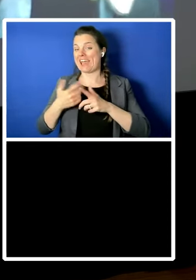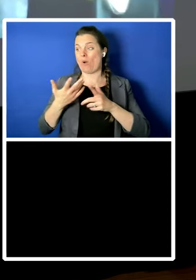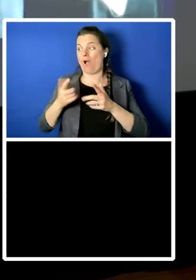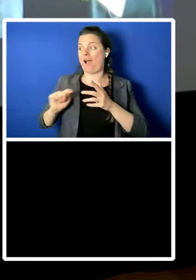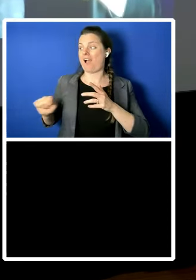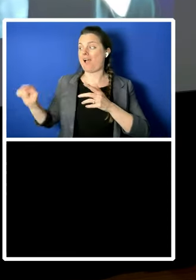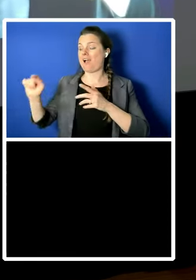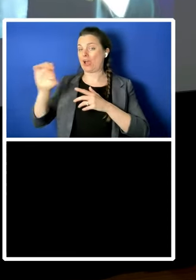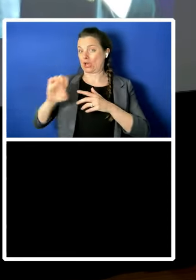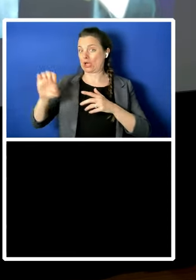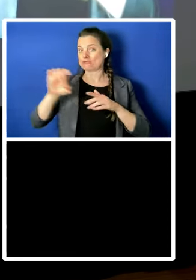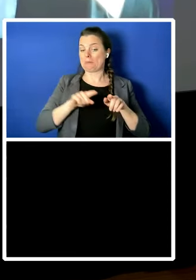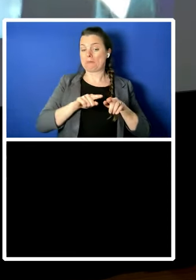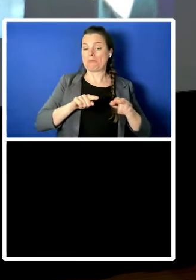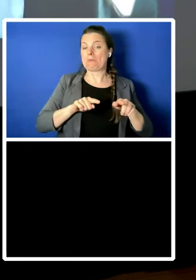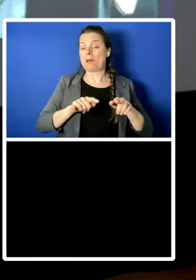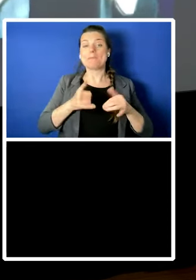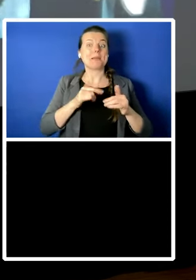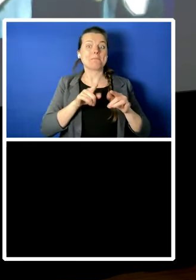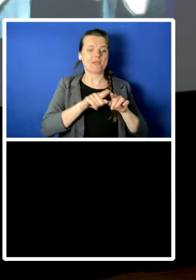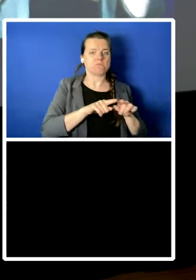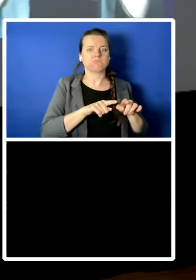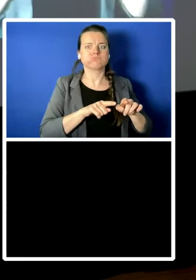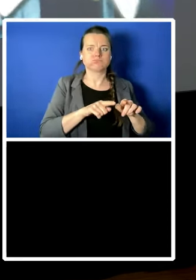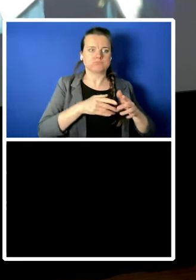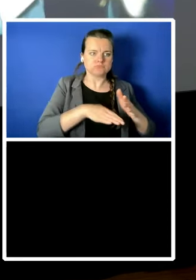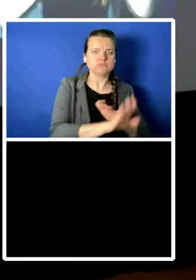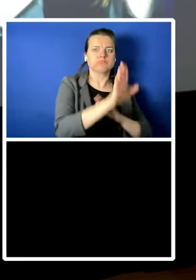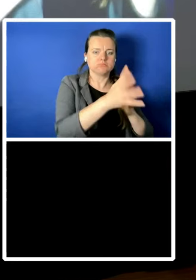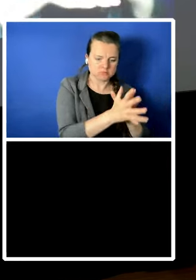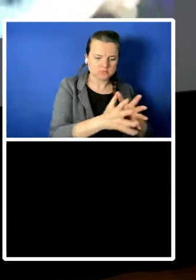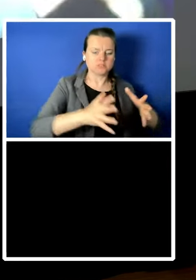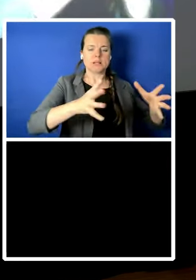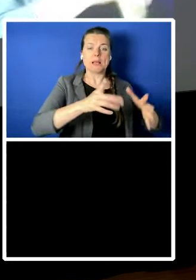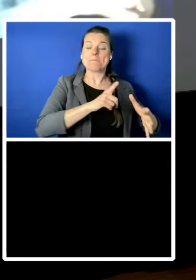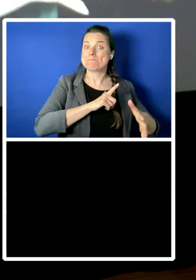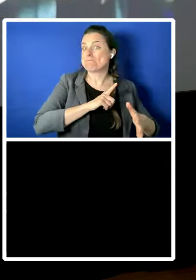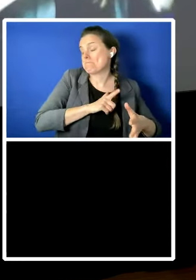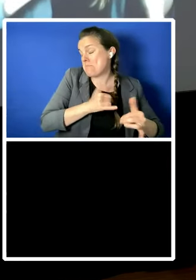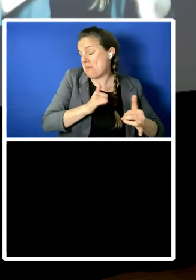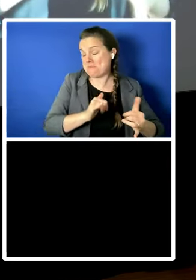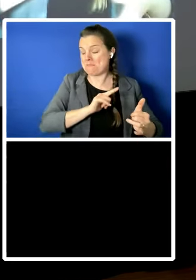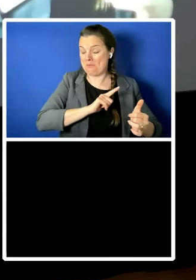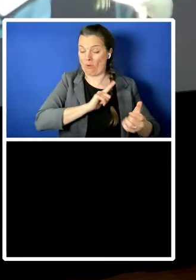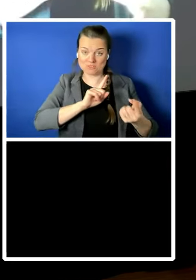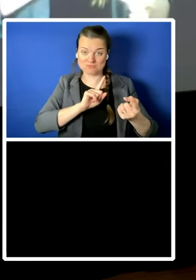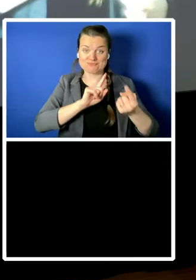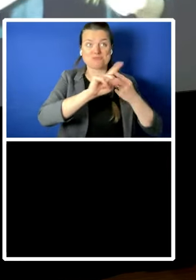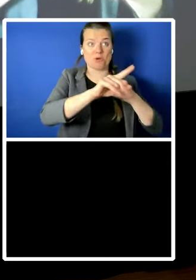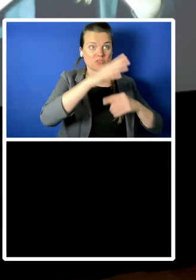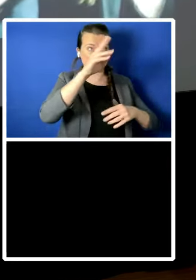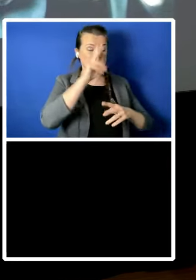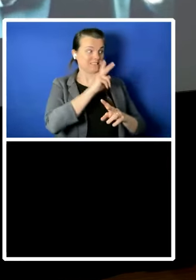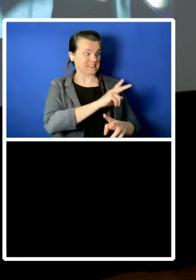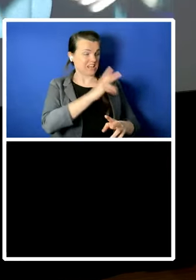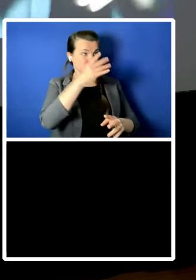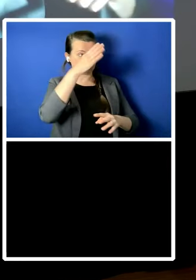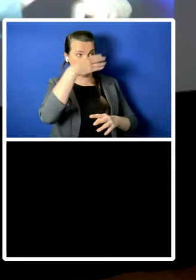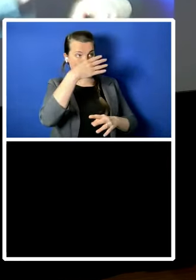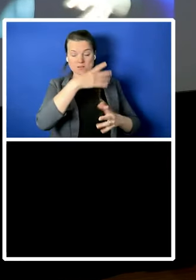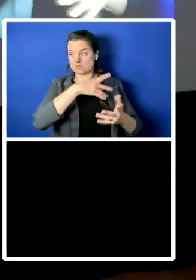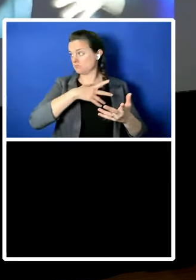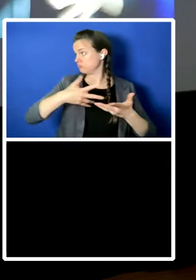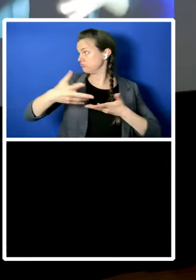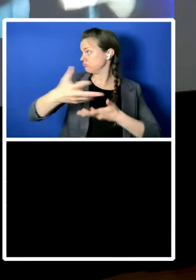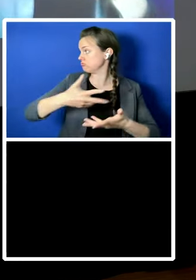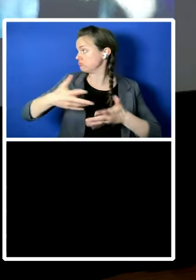to trump but some of the most articulate inspirational clear thinking plain english writing about human rights